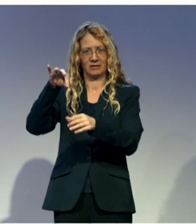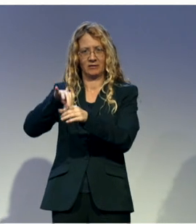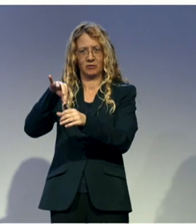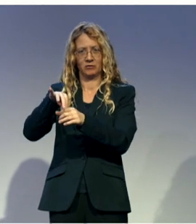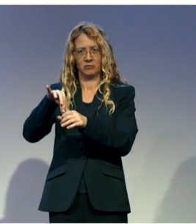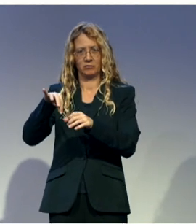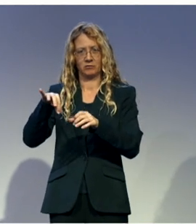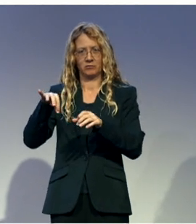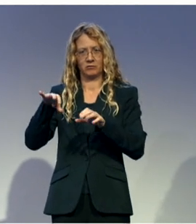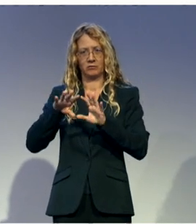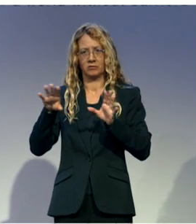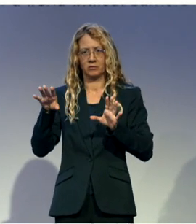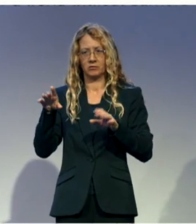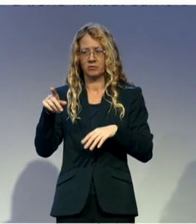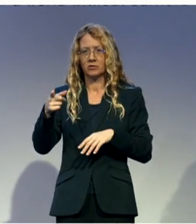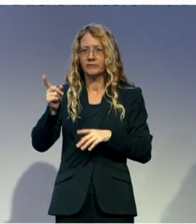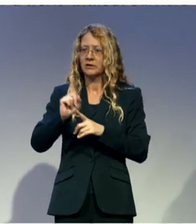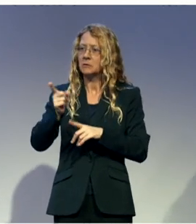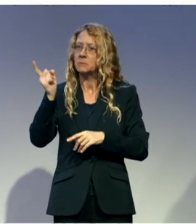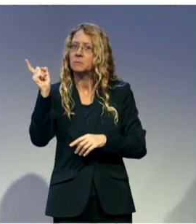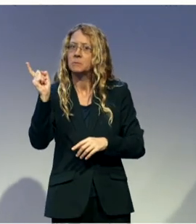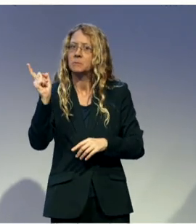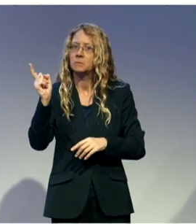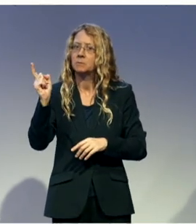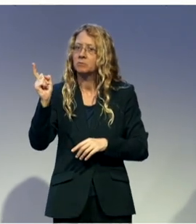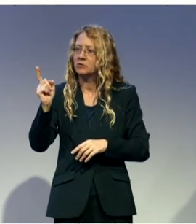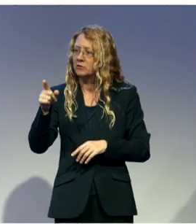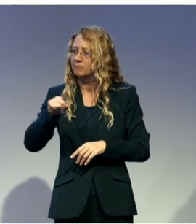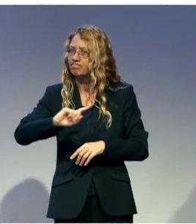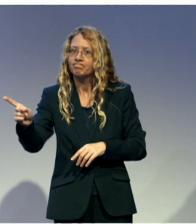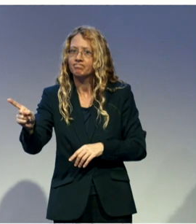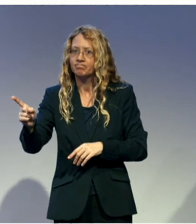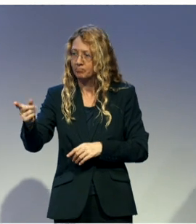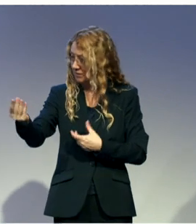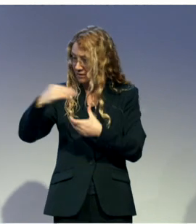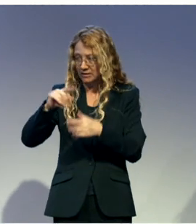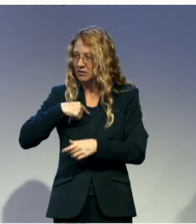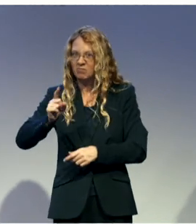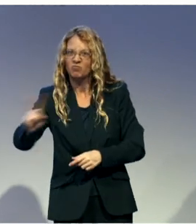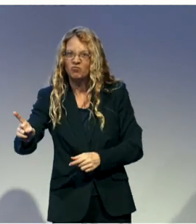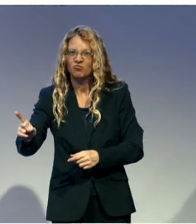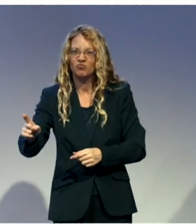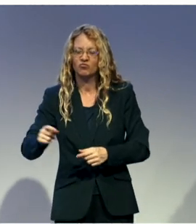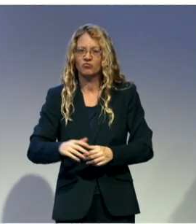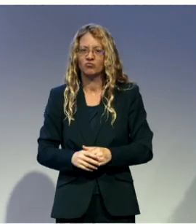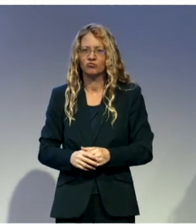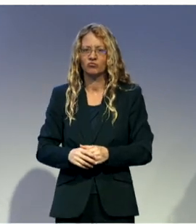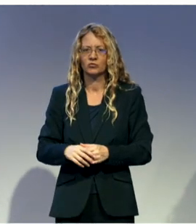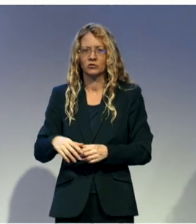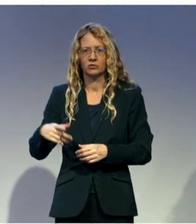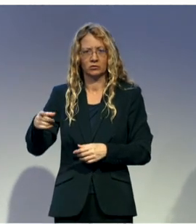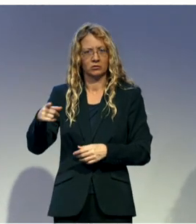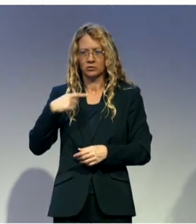inclusive. There were no guidance in terms of how the elections were going to go, so we went ahead and started